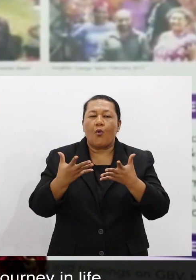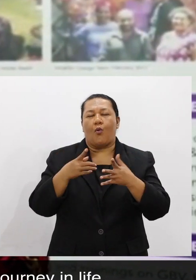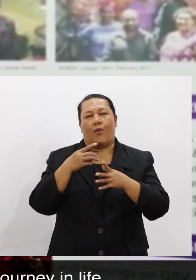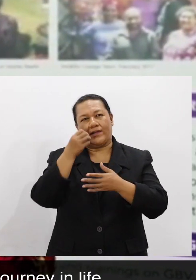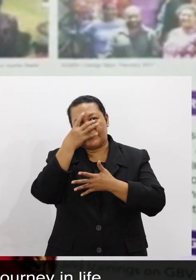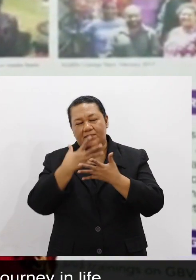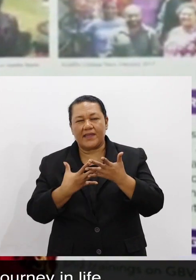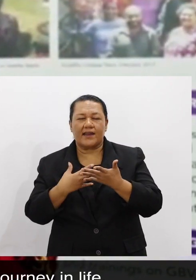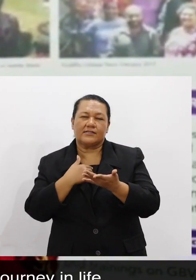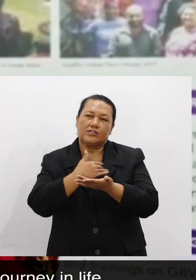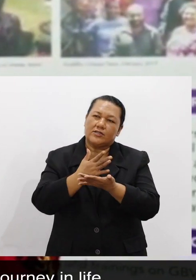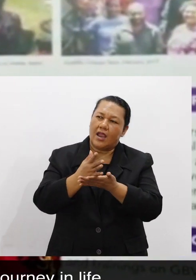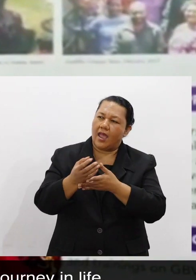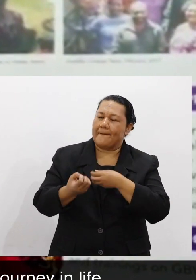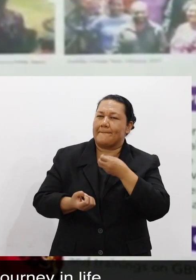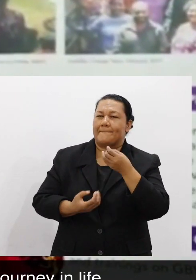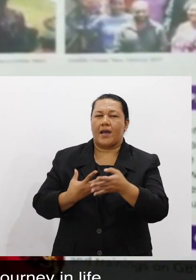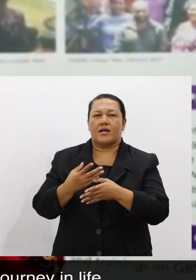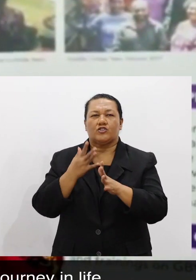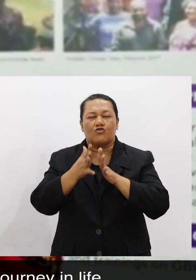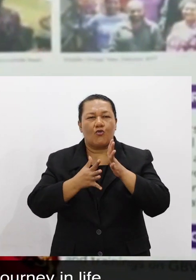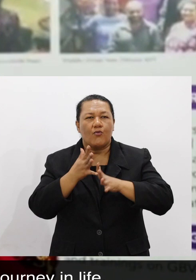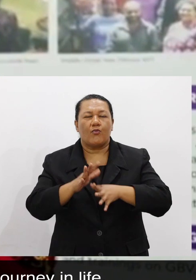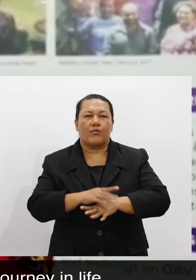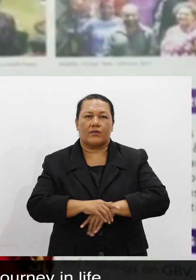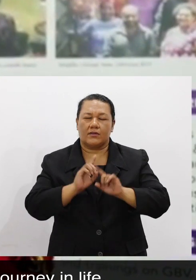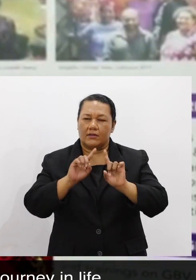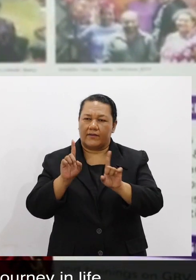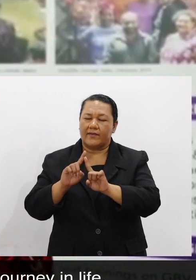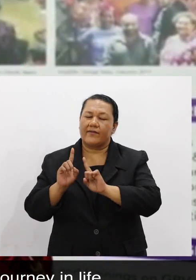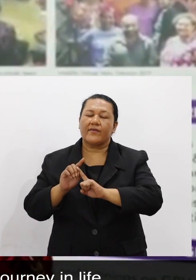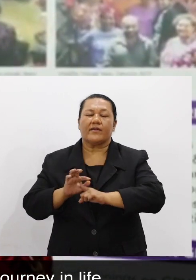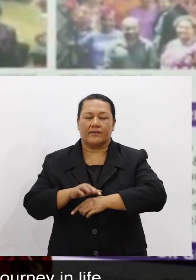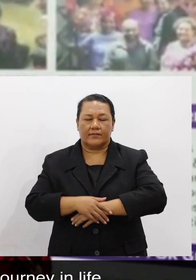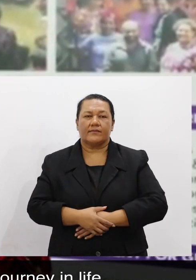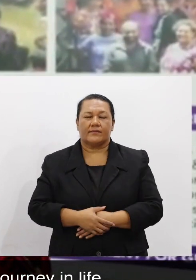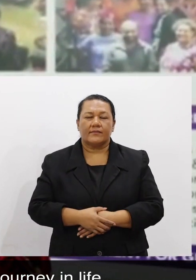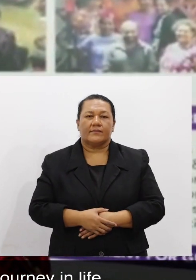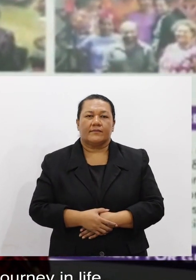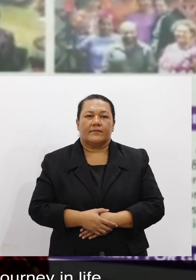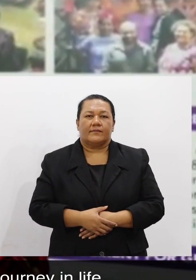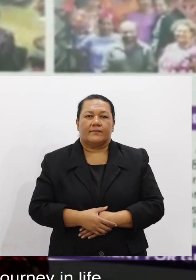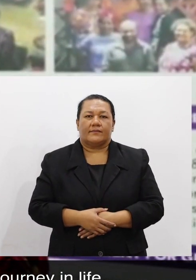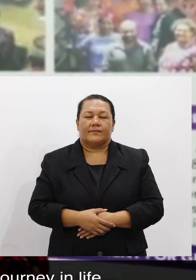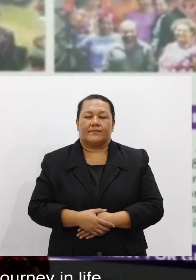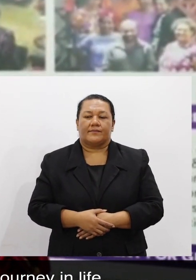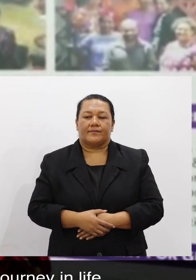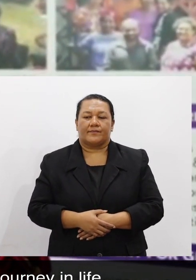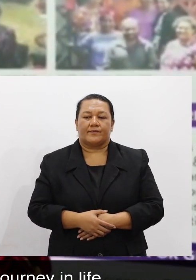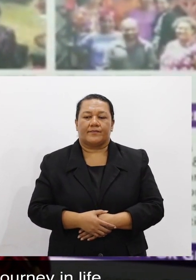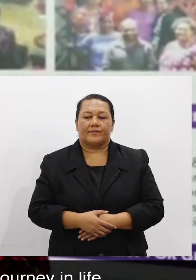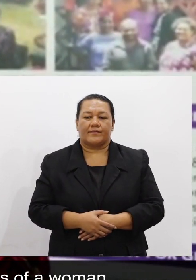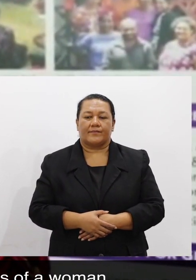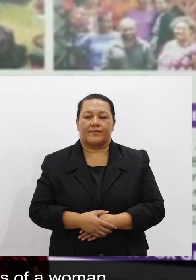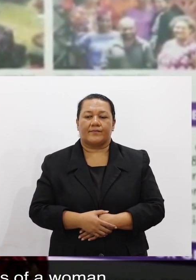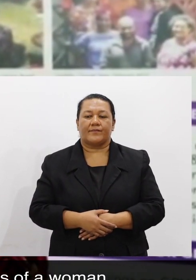in connection with the women's journey in life.